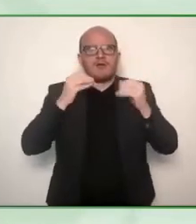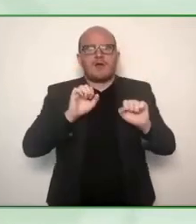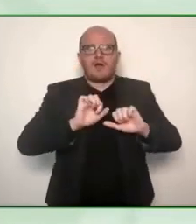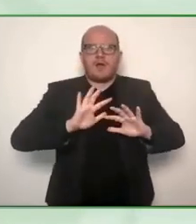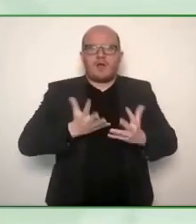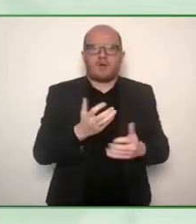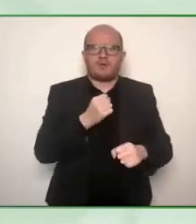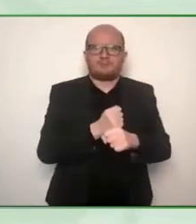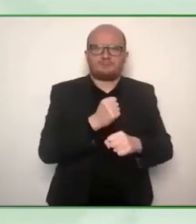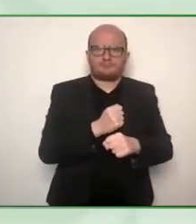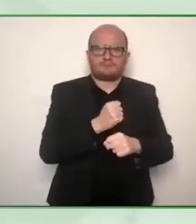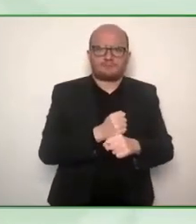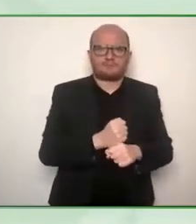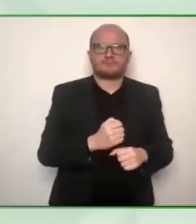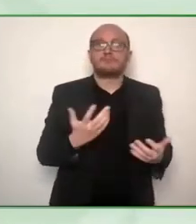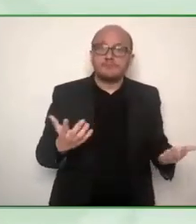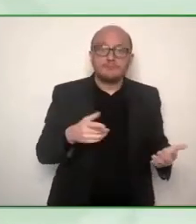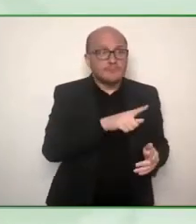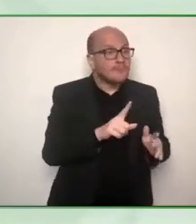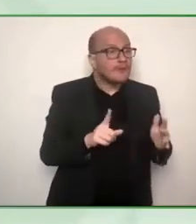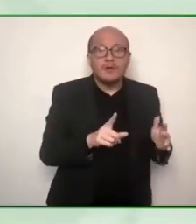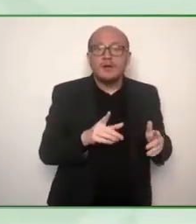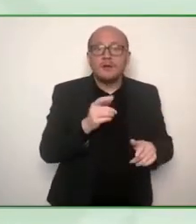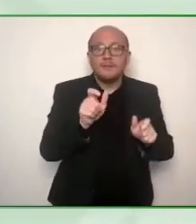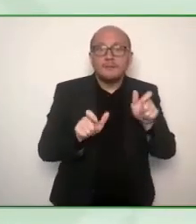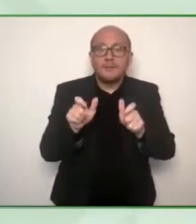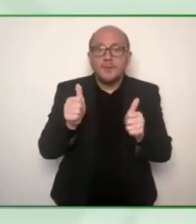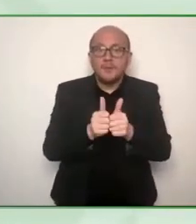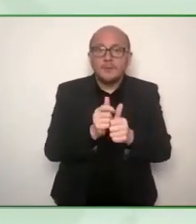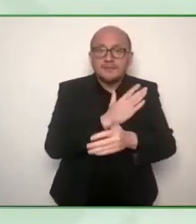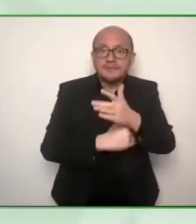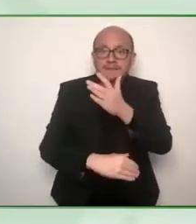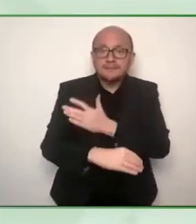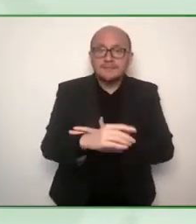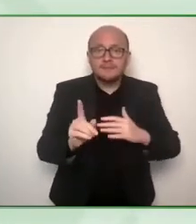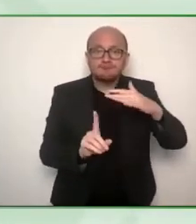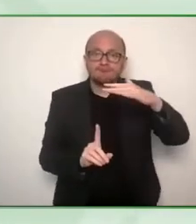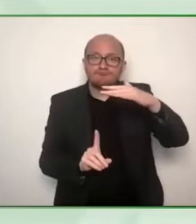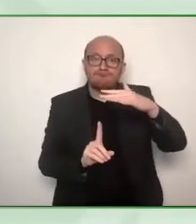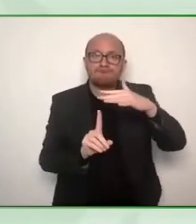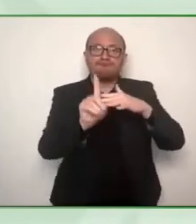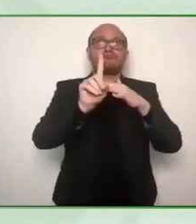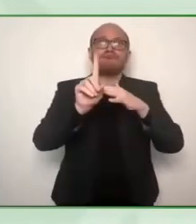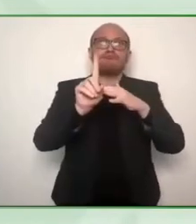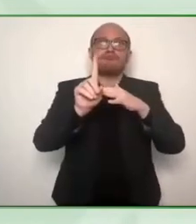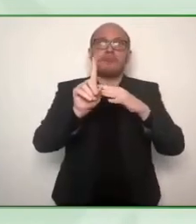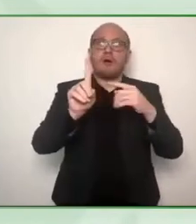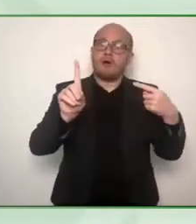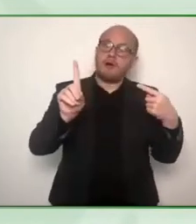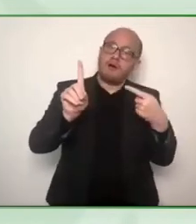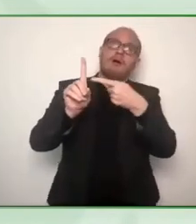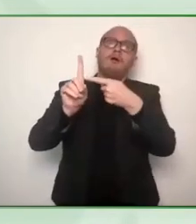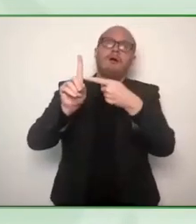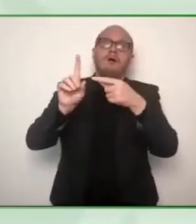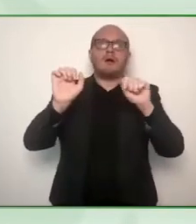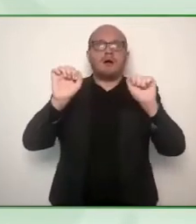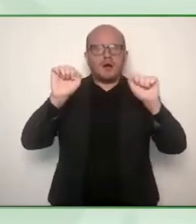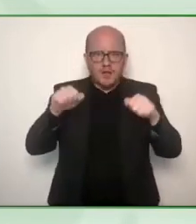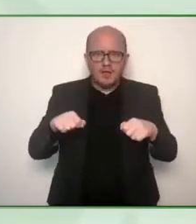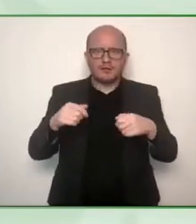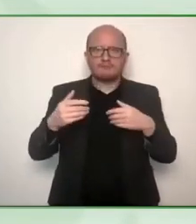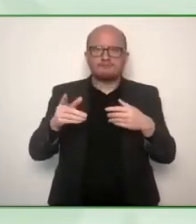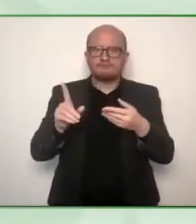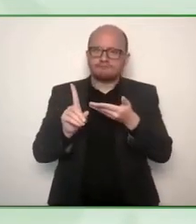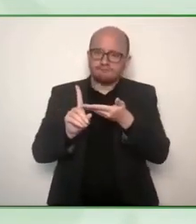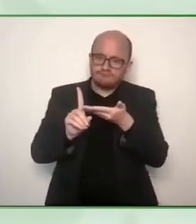break barriers that are completely unprecedented particularly people with intersectional identities people of color people from